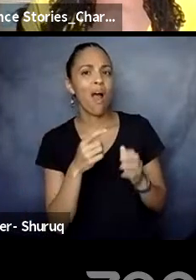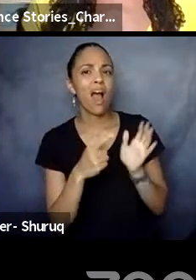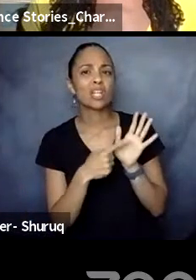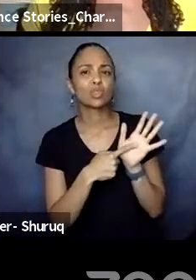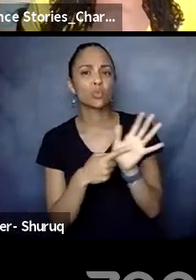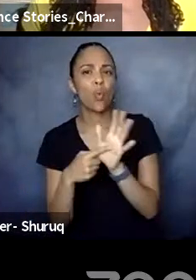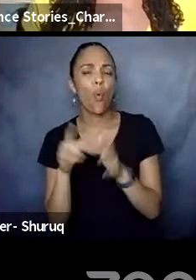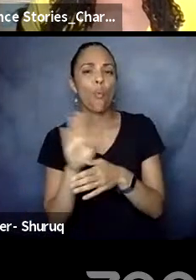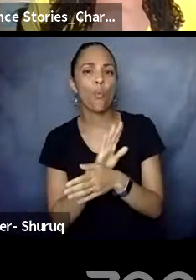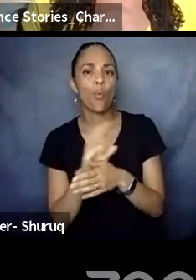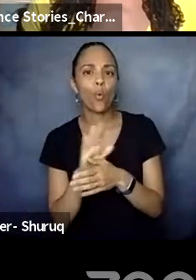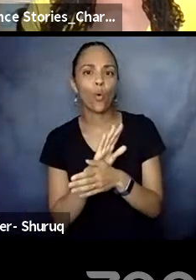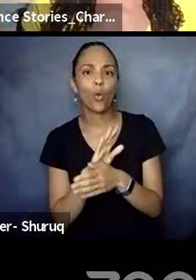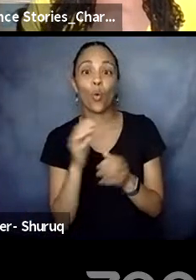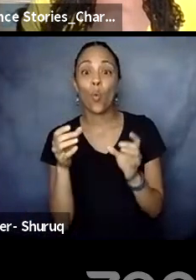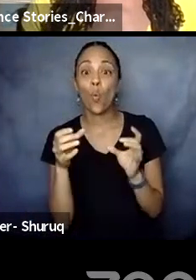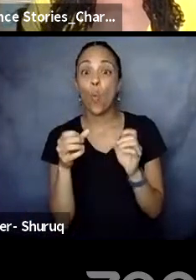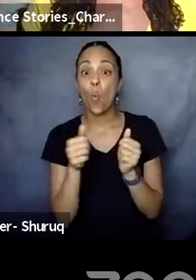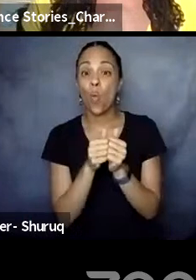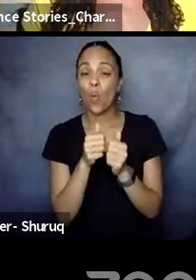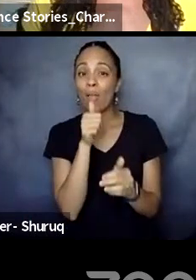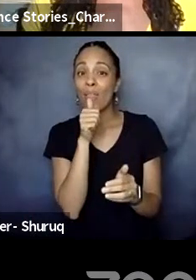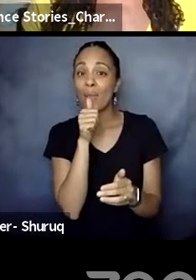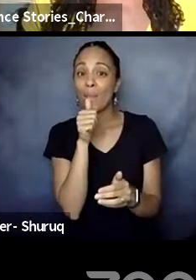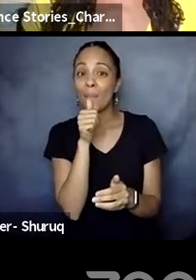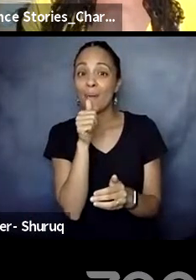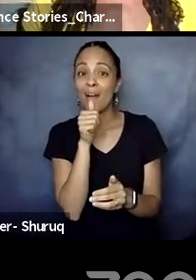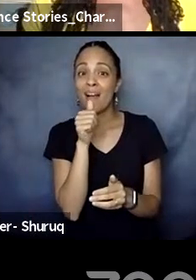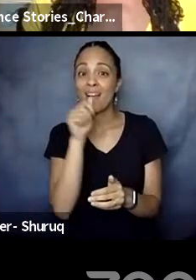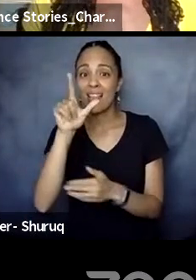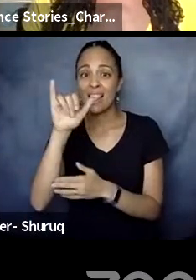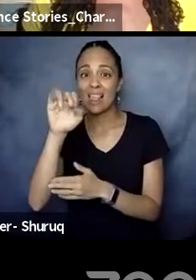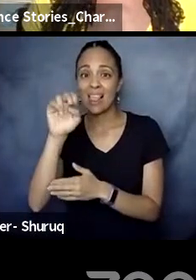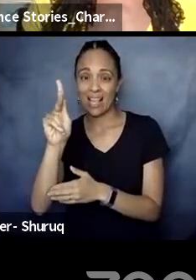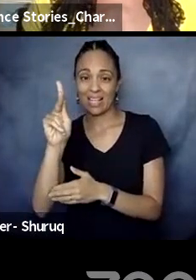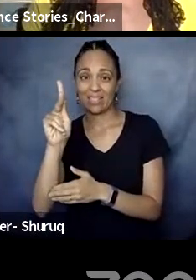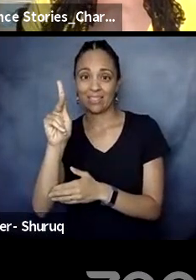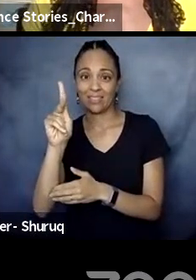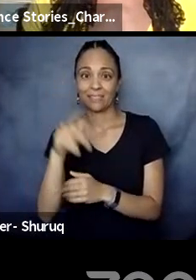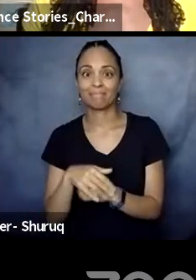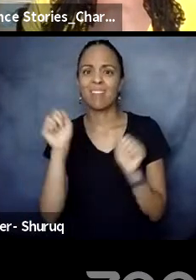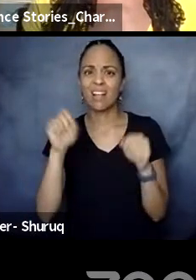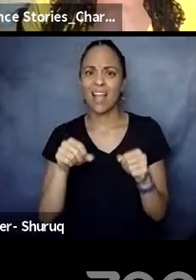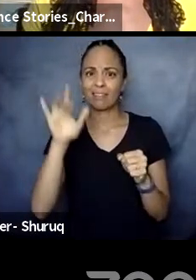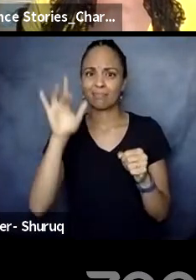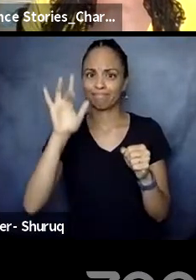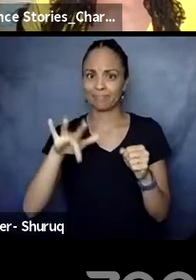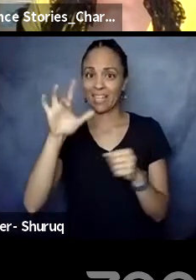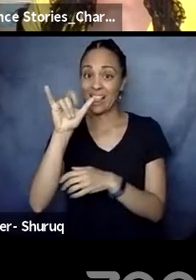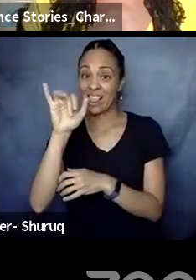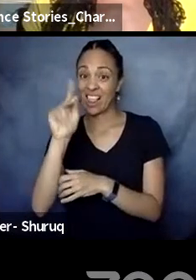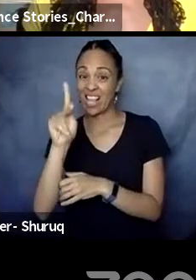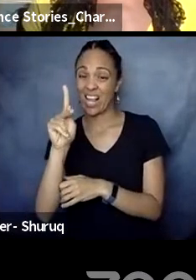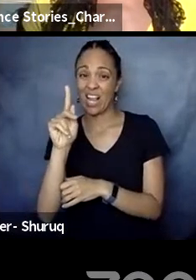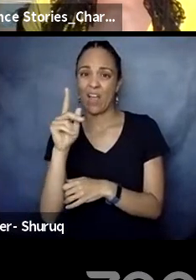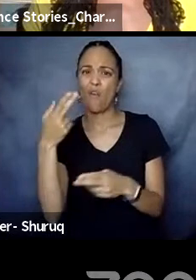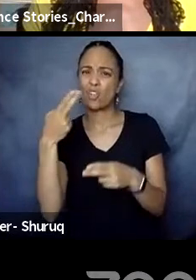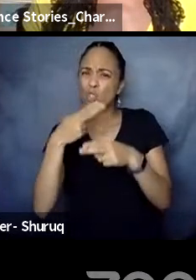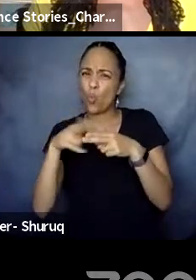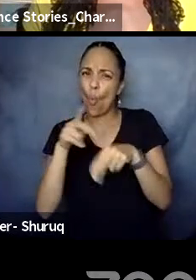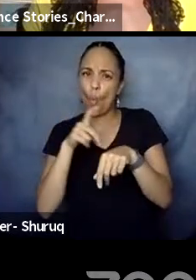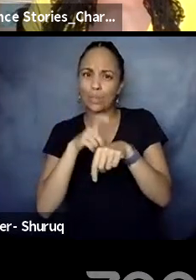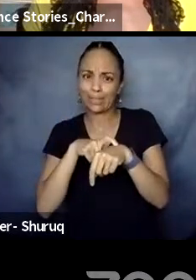a unlisted YouTube link with everyone in the chat. And that link is going to be active until 7 45. So a very small window to watch the premiere.